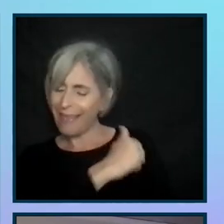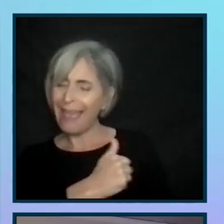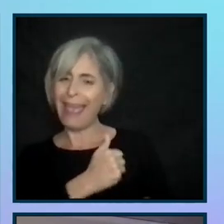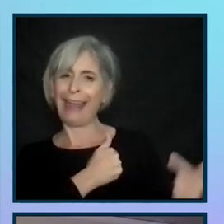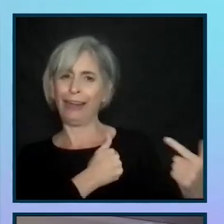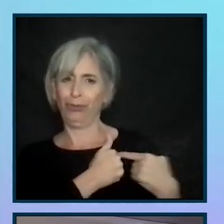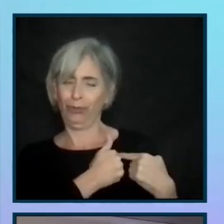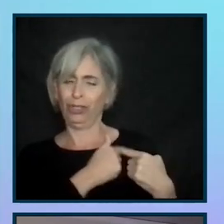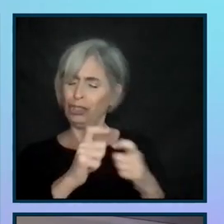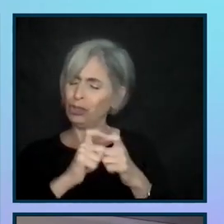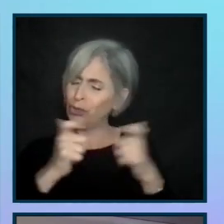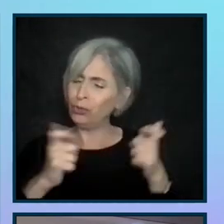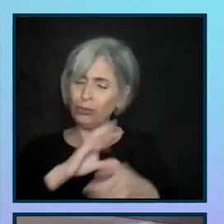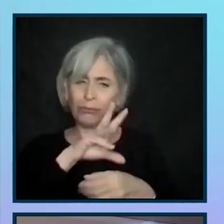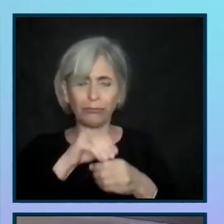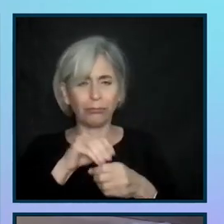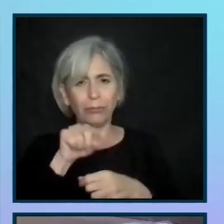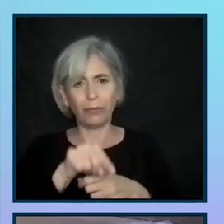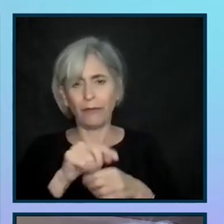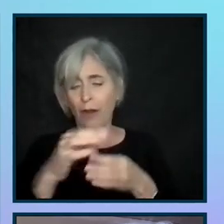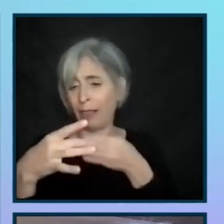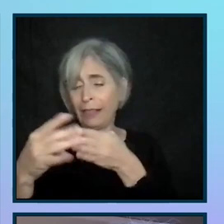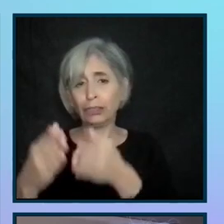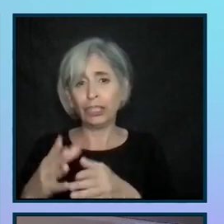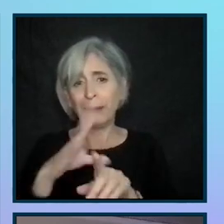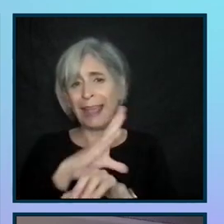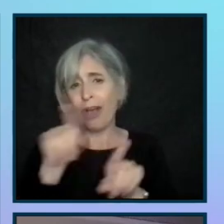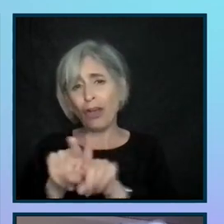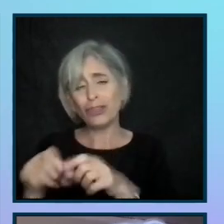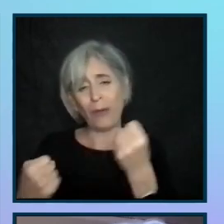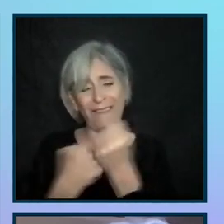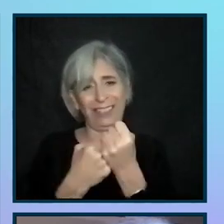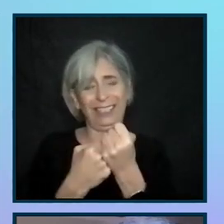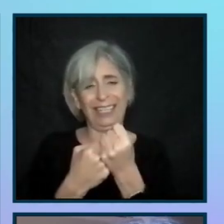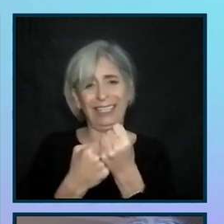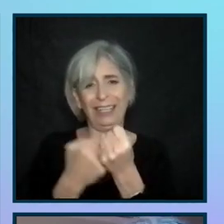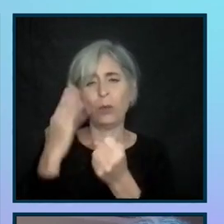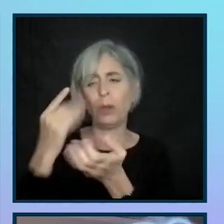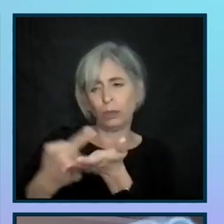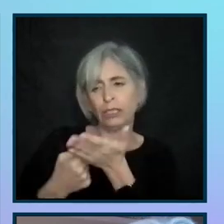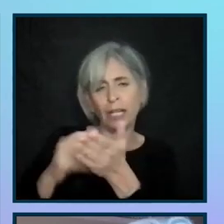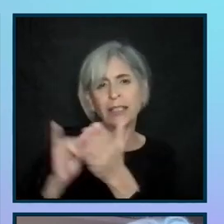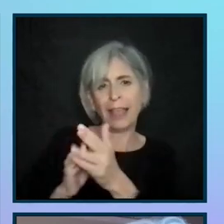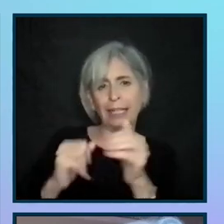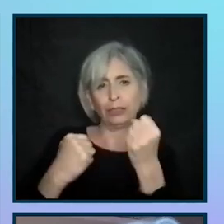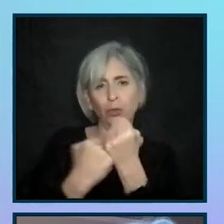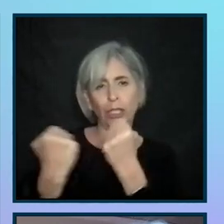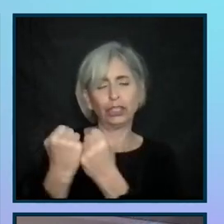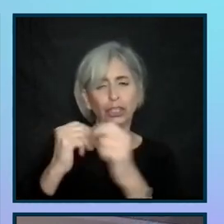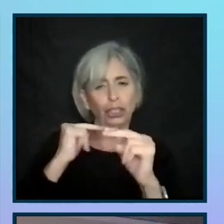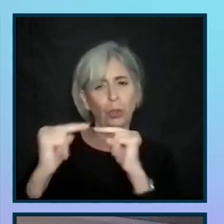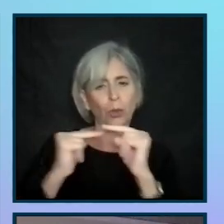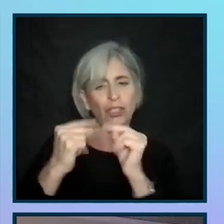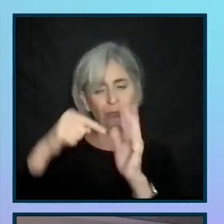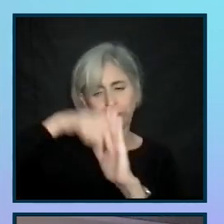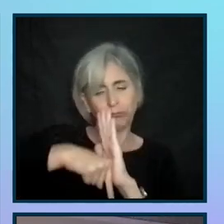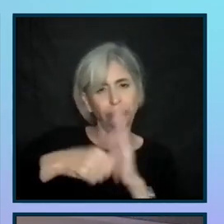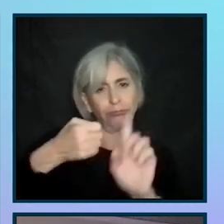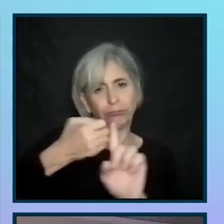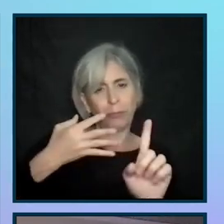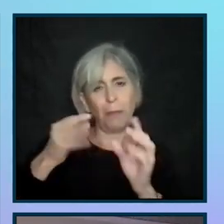is a huge part about both leadership and advocacy. We're going to talk about the structured negotiation attitude in a minute.